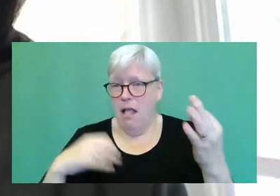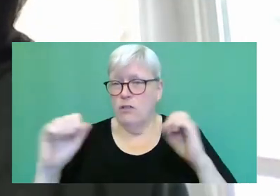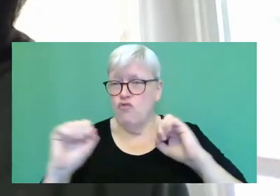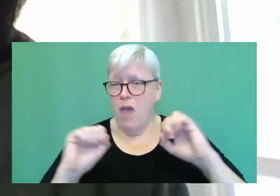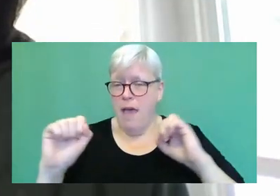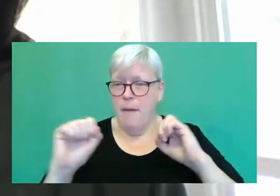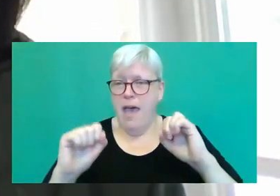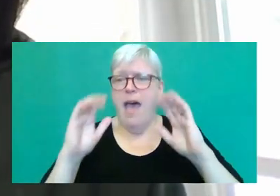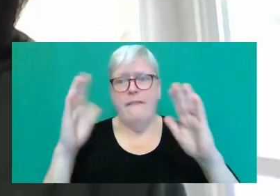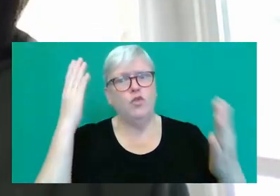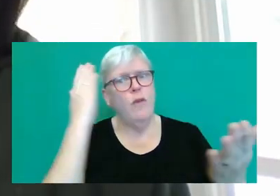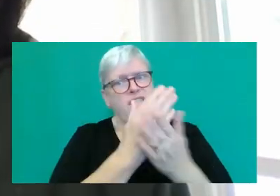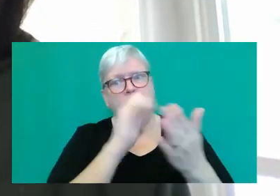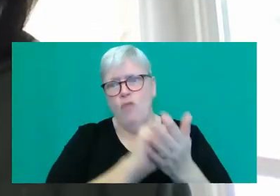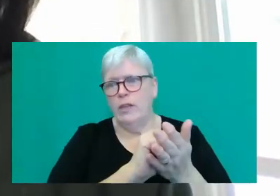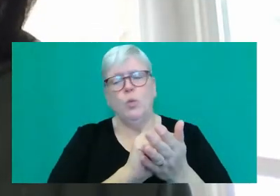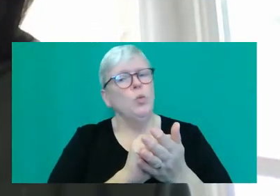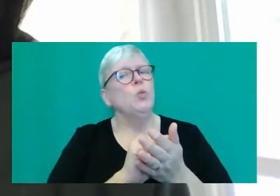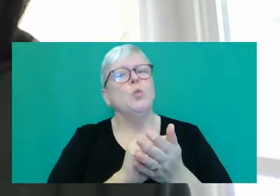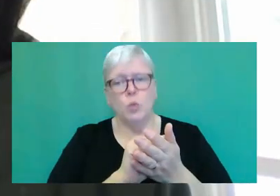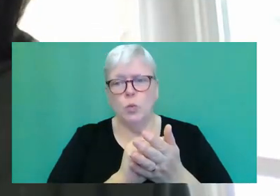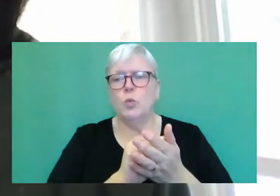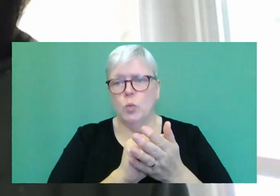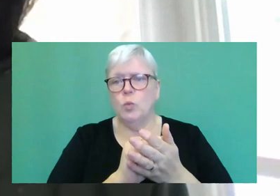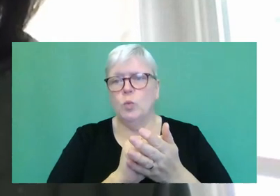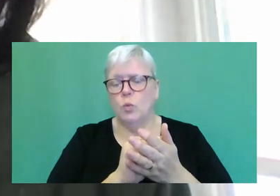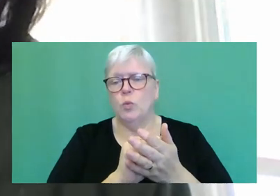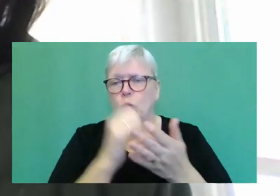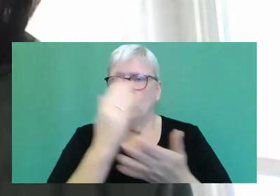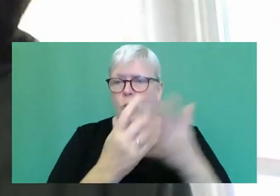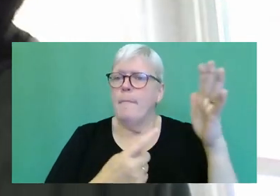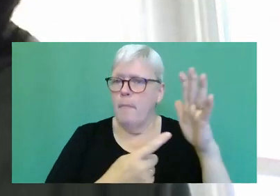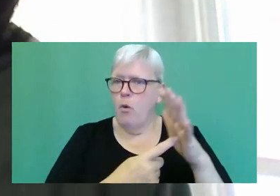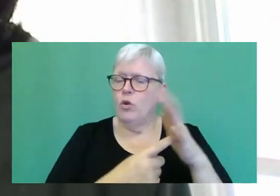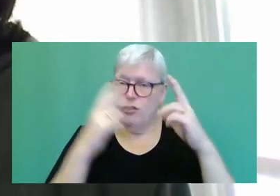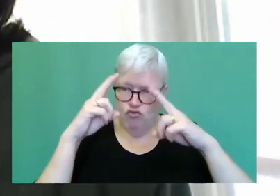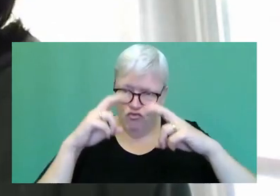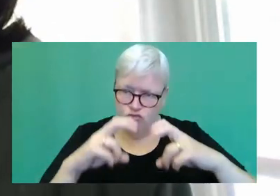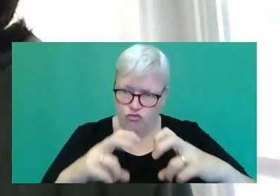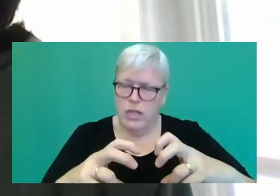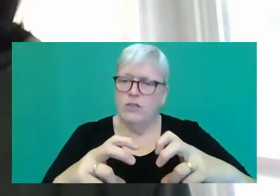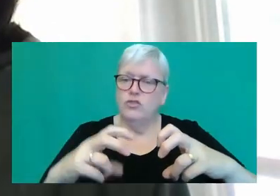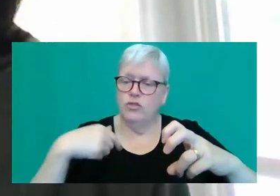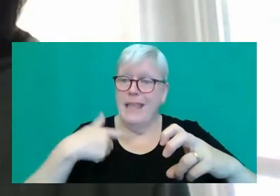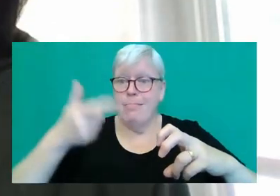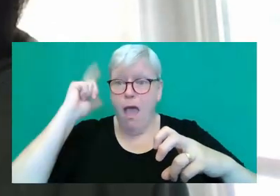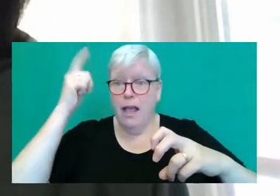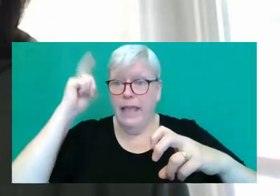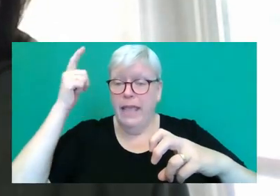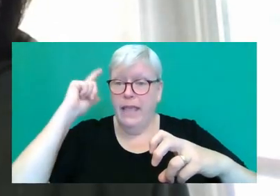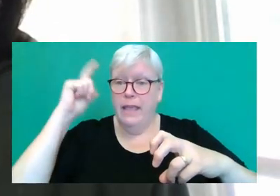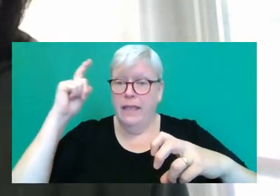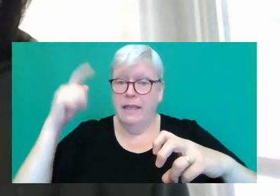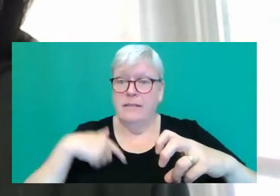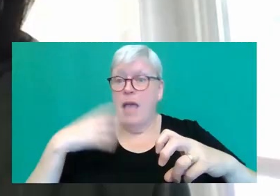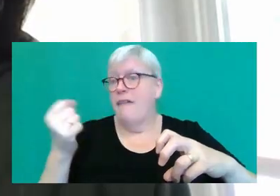facts right. You know, so it's important to do the research. I was lucky enough that I've got some doctor friends